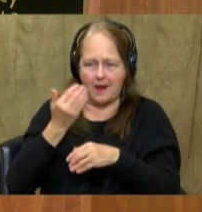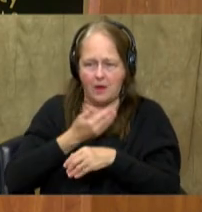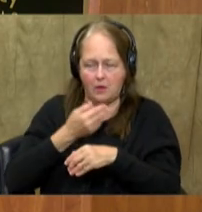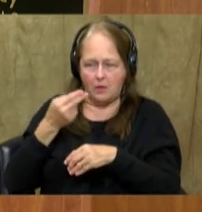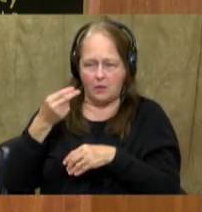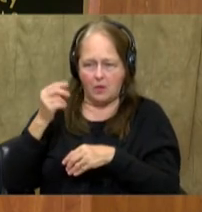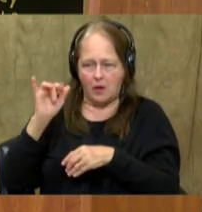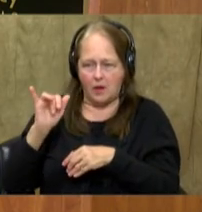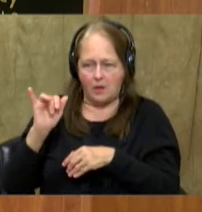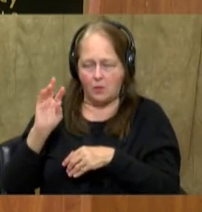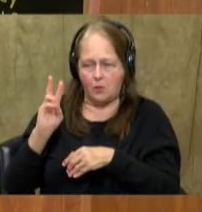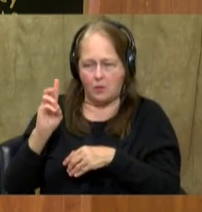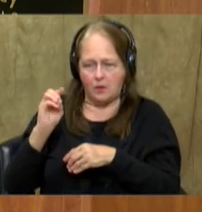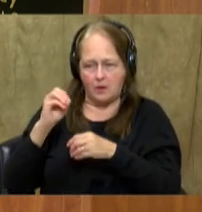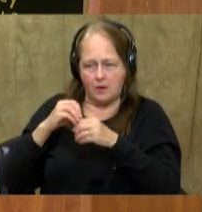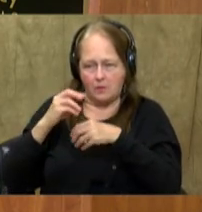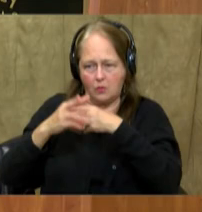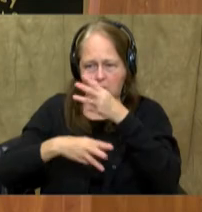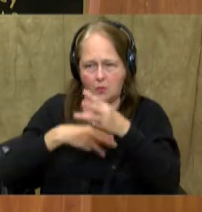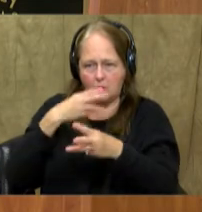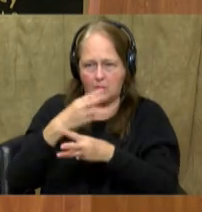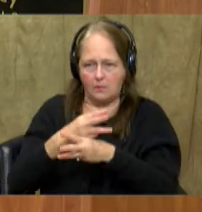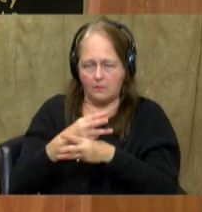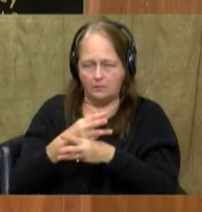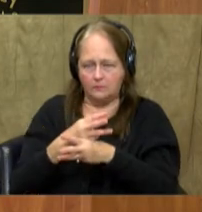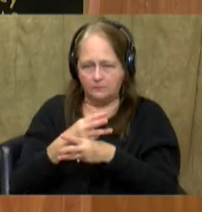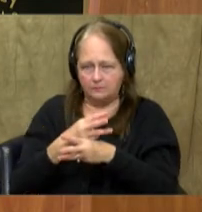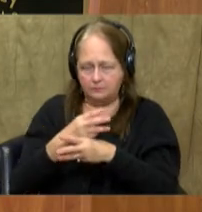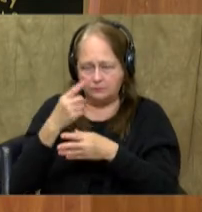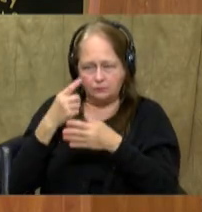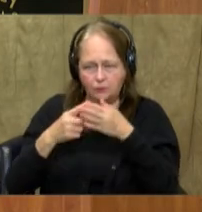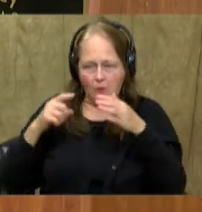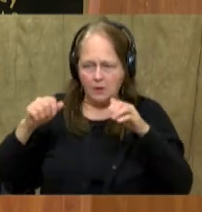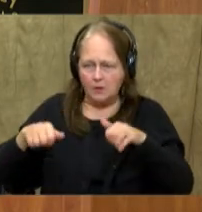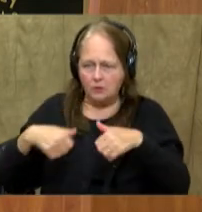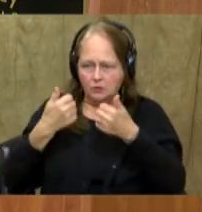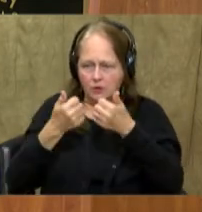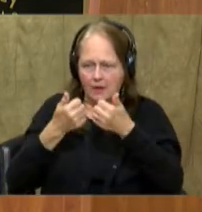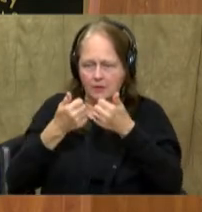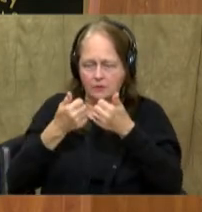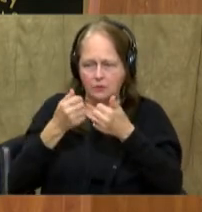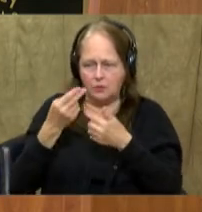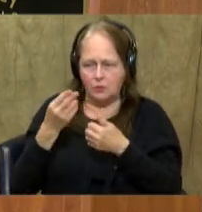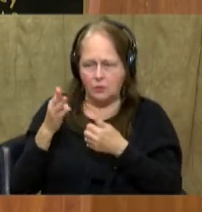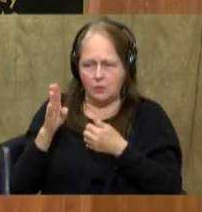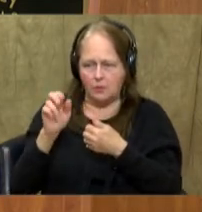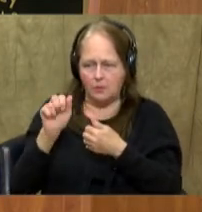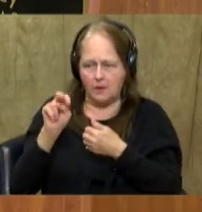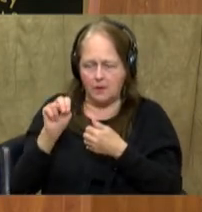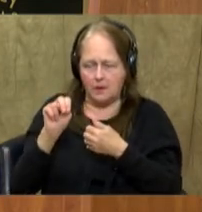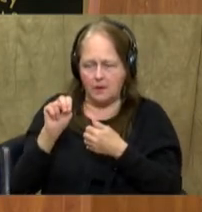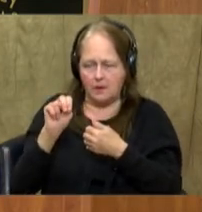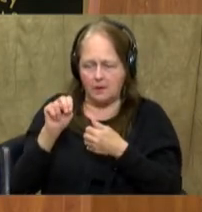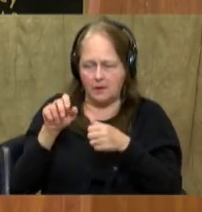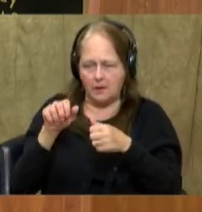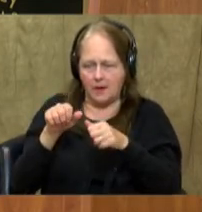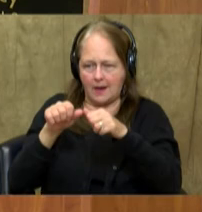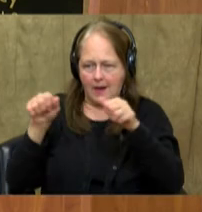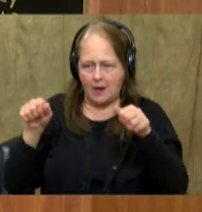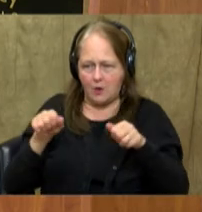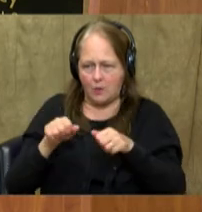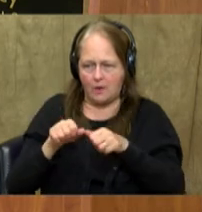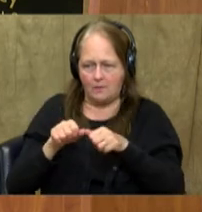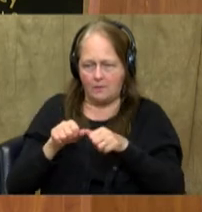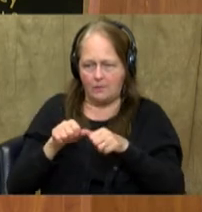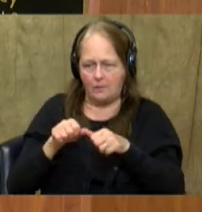does. It makes more movies than any place in the world. So what are some challenges of urban area? Let's get back to that essential question for today.